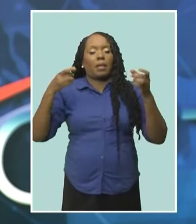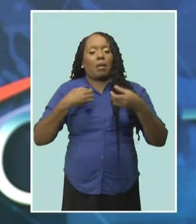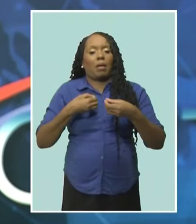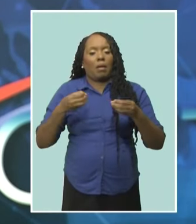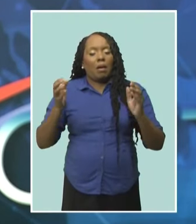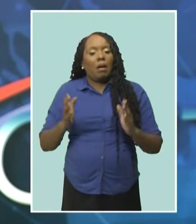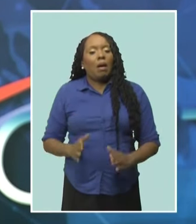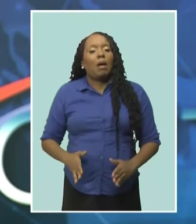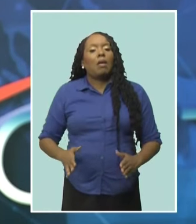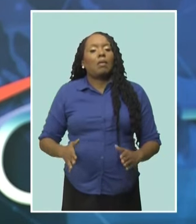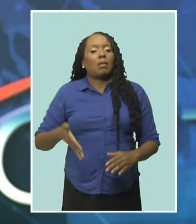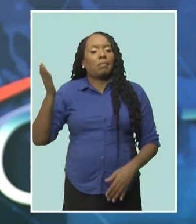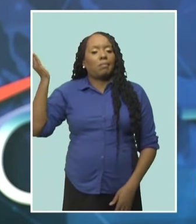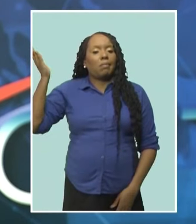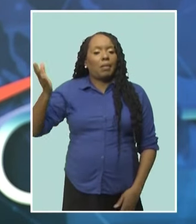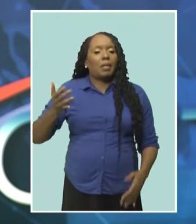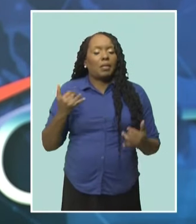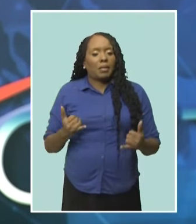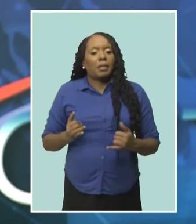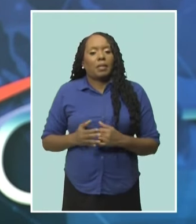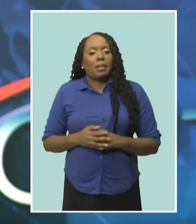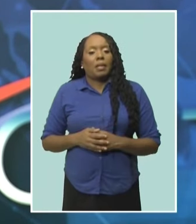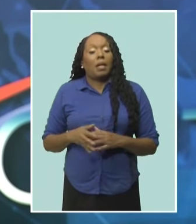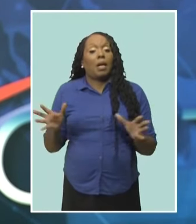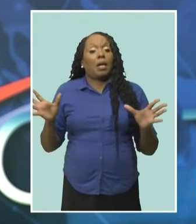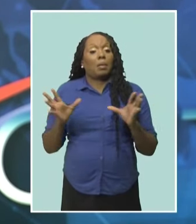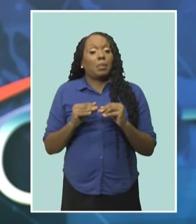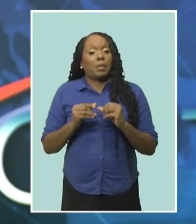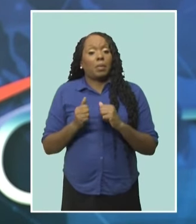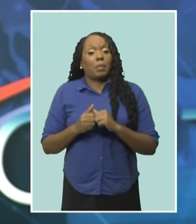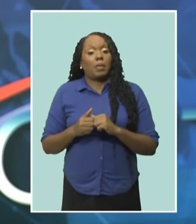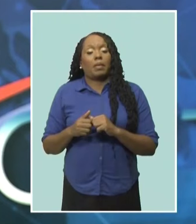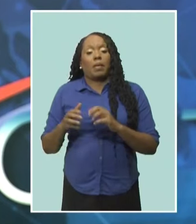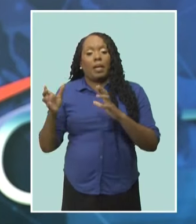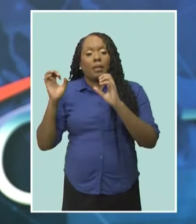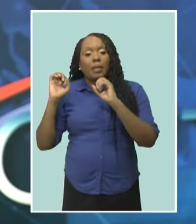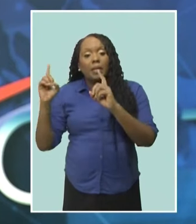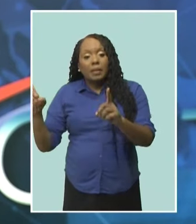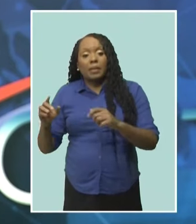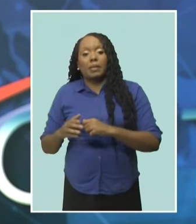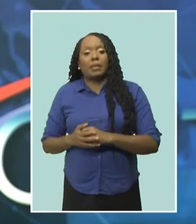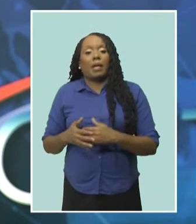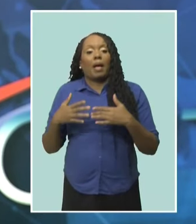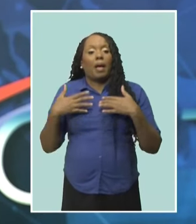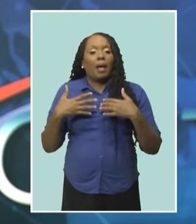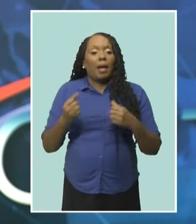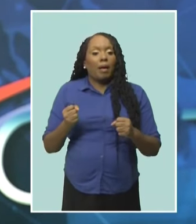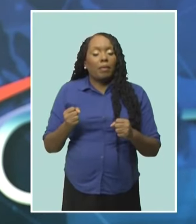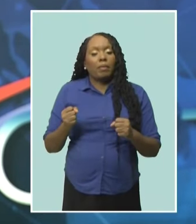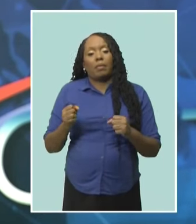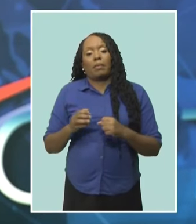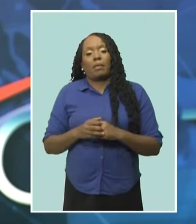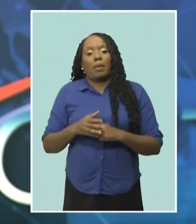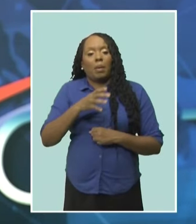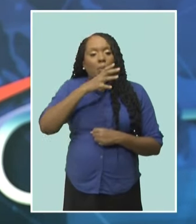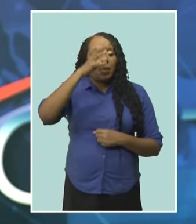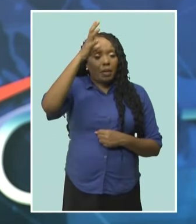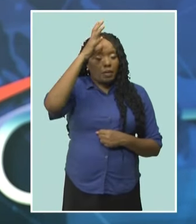closed-door meeting between education officials, health officials, and parents at Queen's College this afternoon.